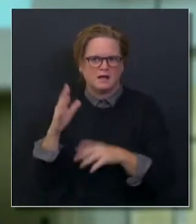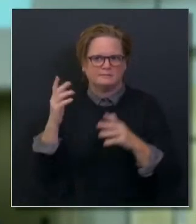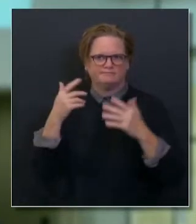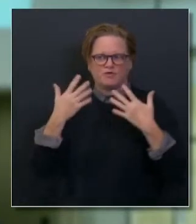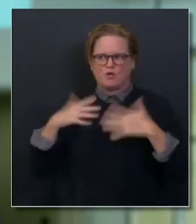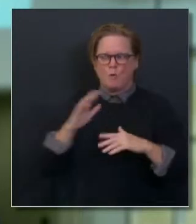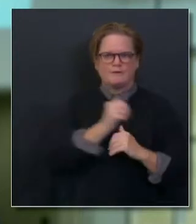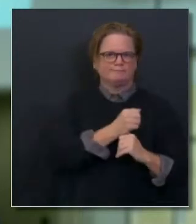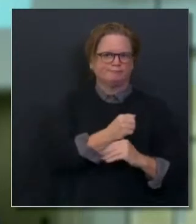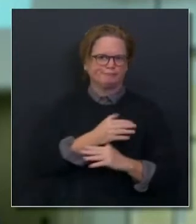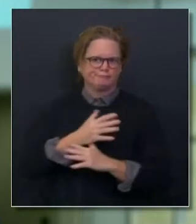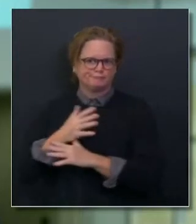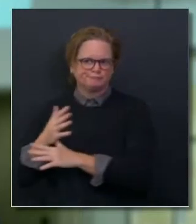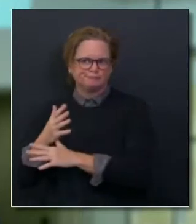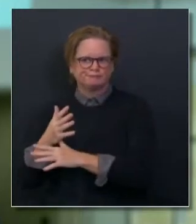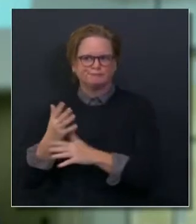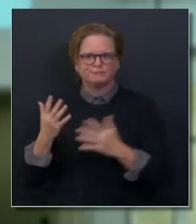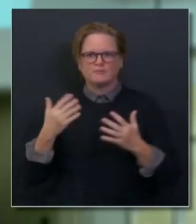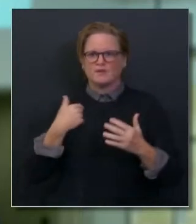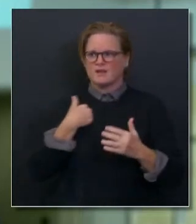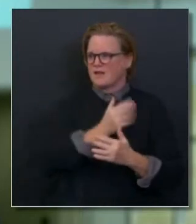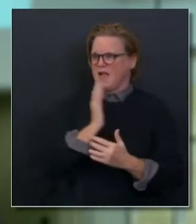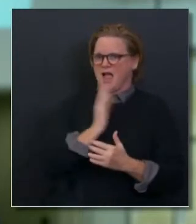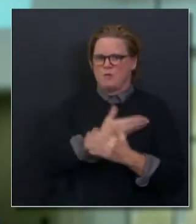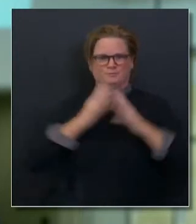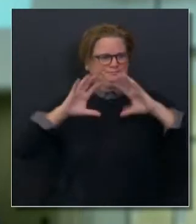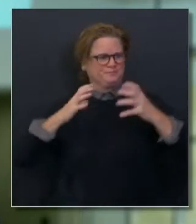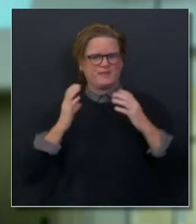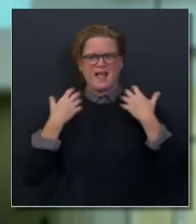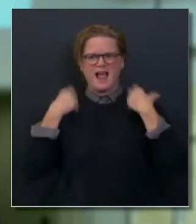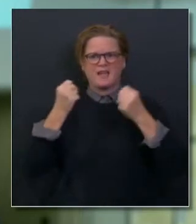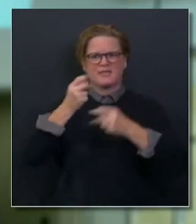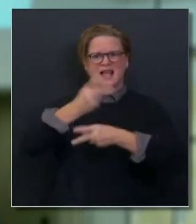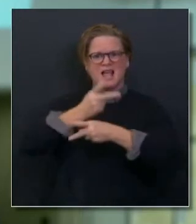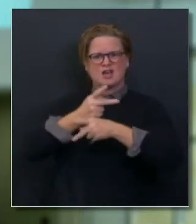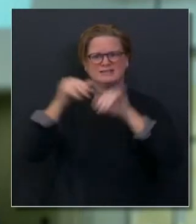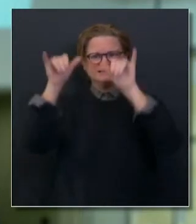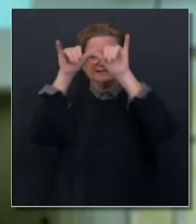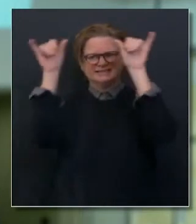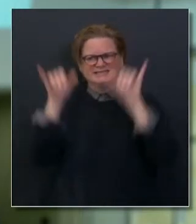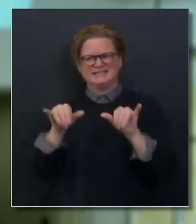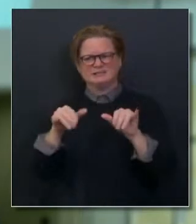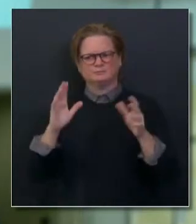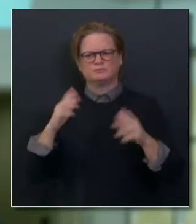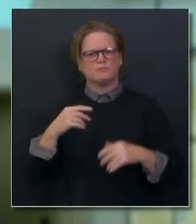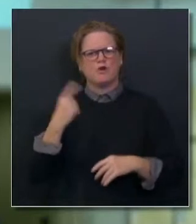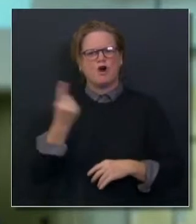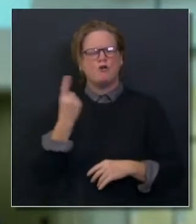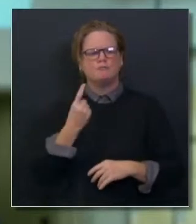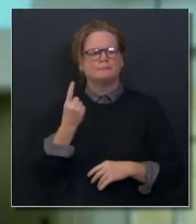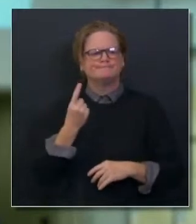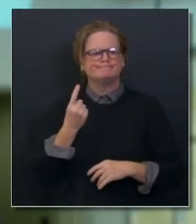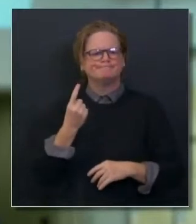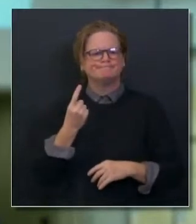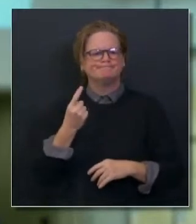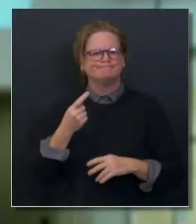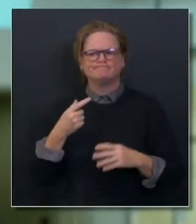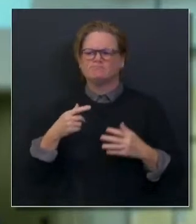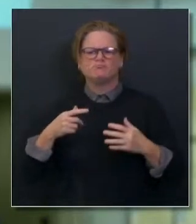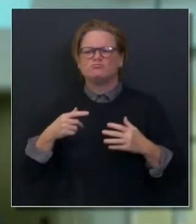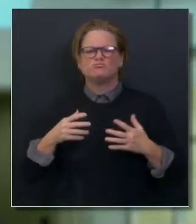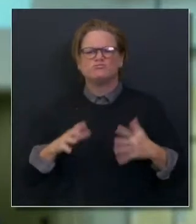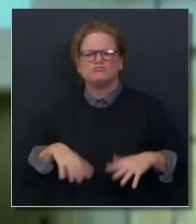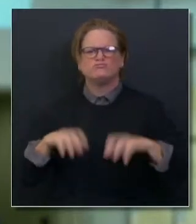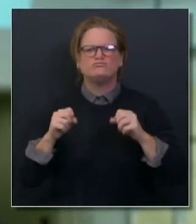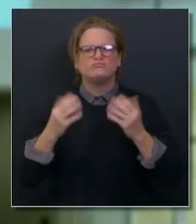system is well known for being able to step up, for coming up with some innovative approaches at the time to